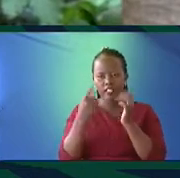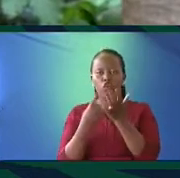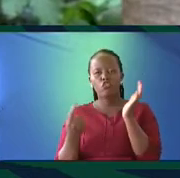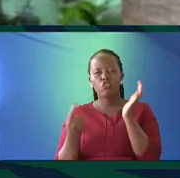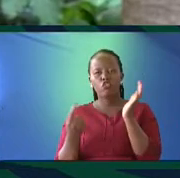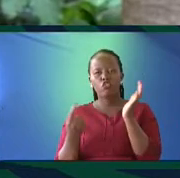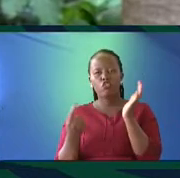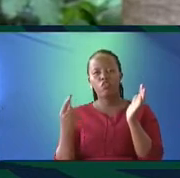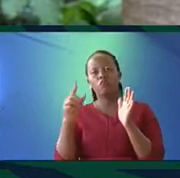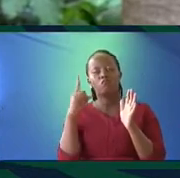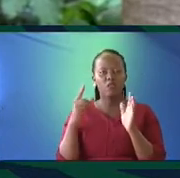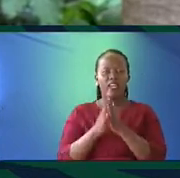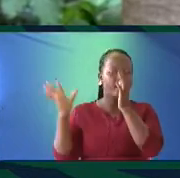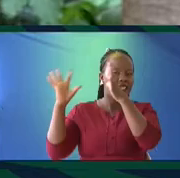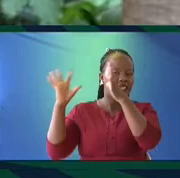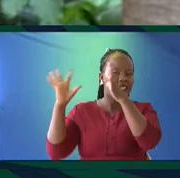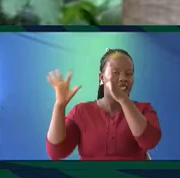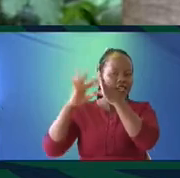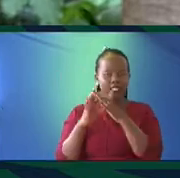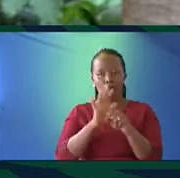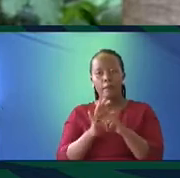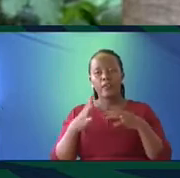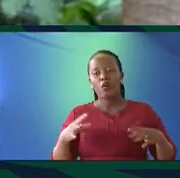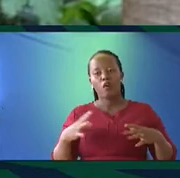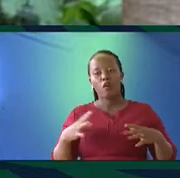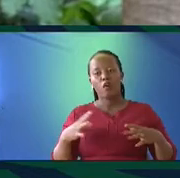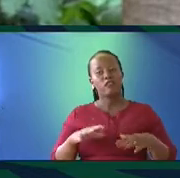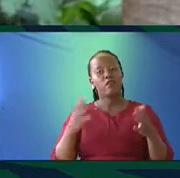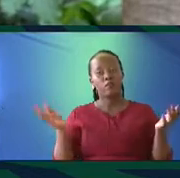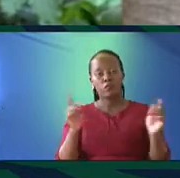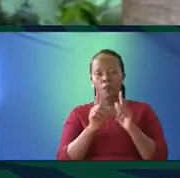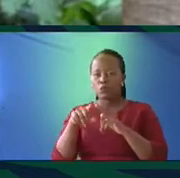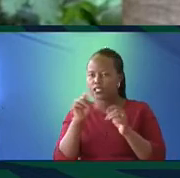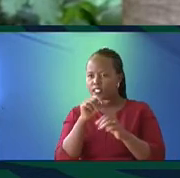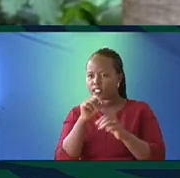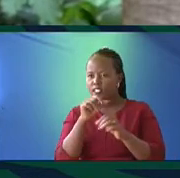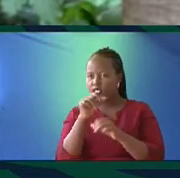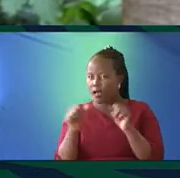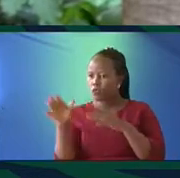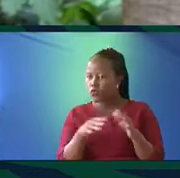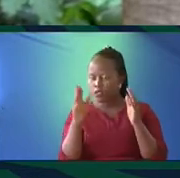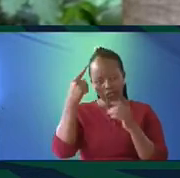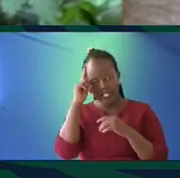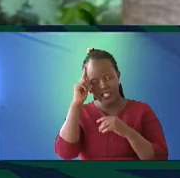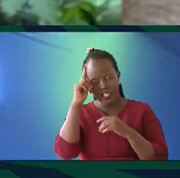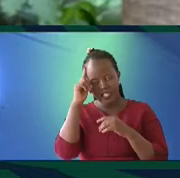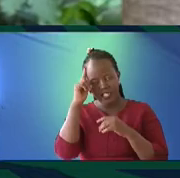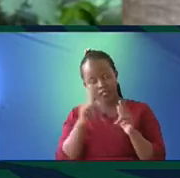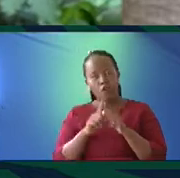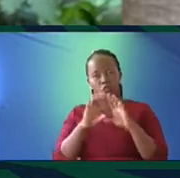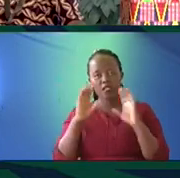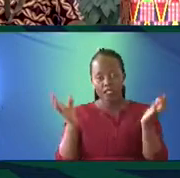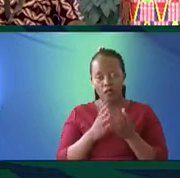especially now in the face of decoloniality for many of us. And decoloniality is really about the ways of thinking, of being